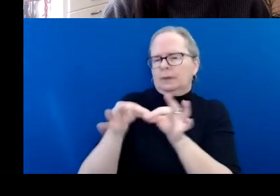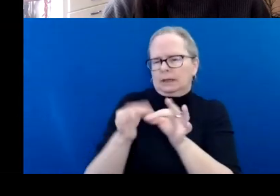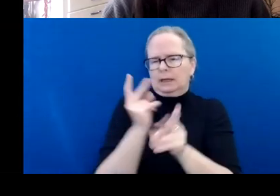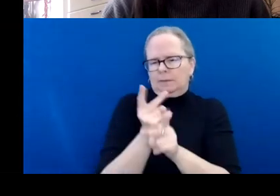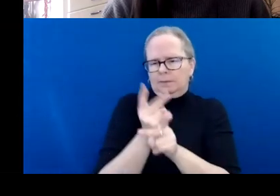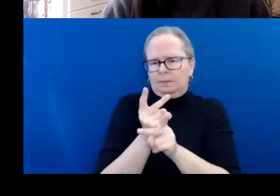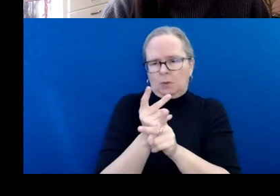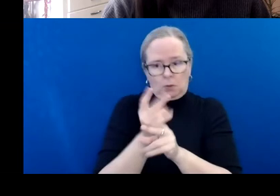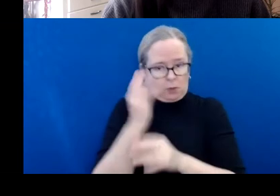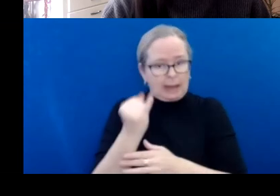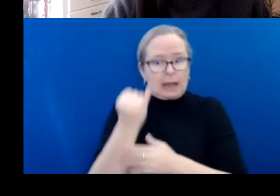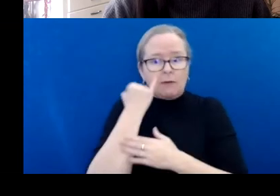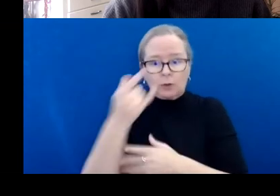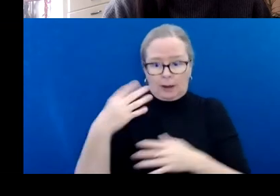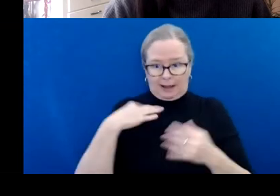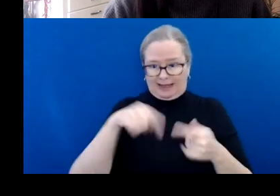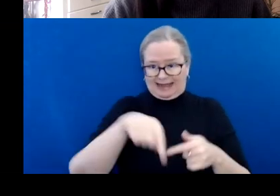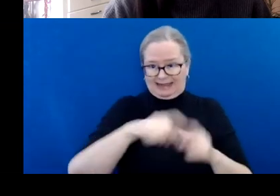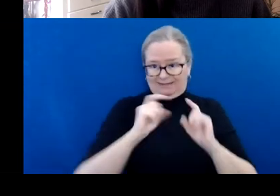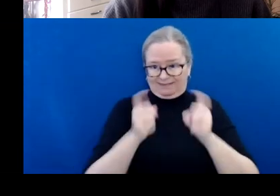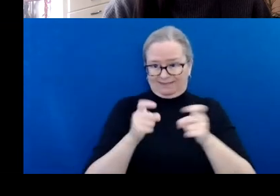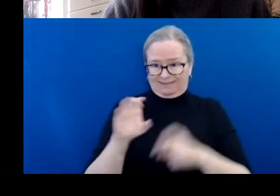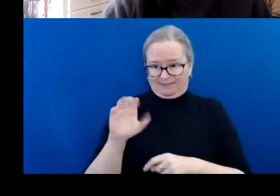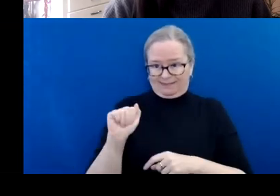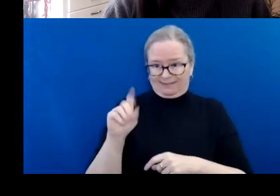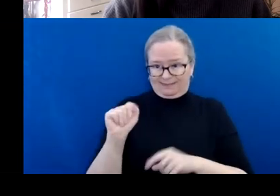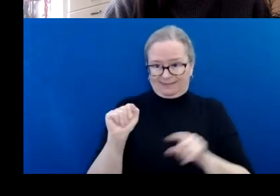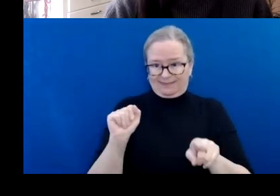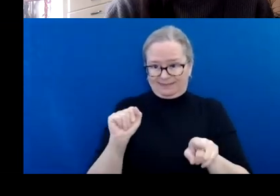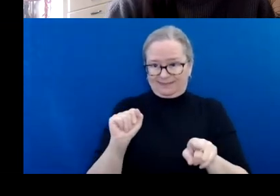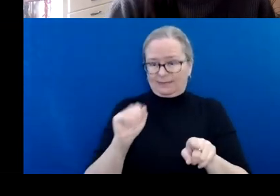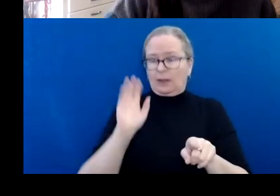these items will automatically port over to your application for you.